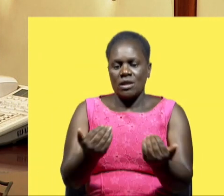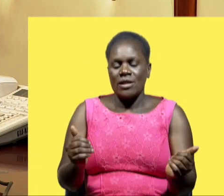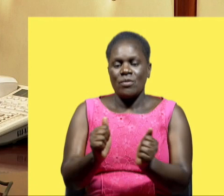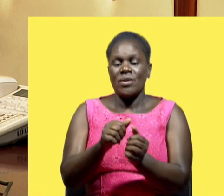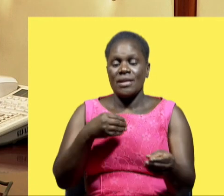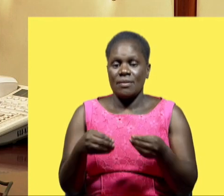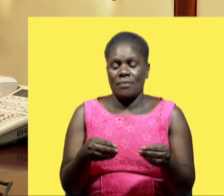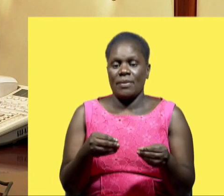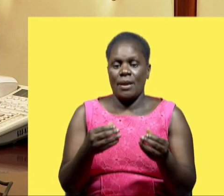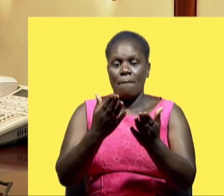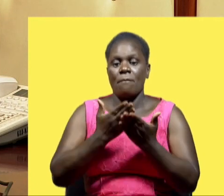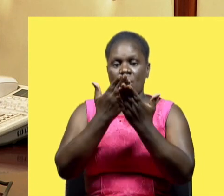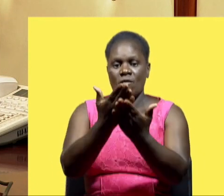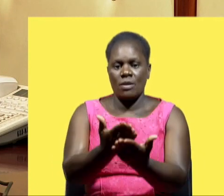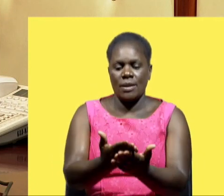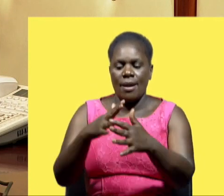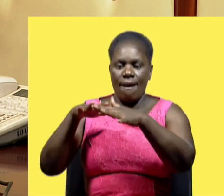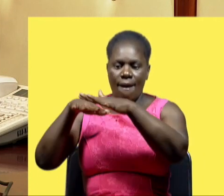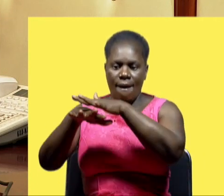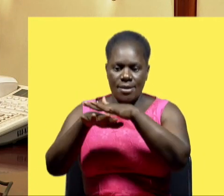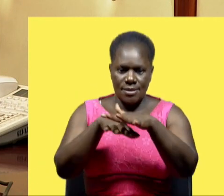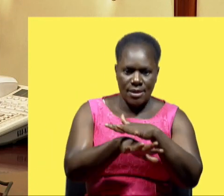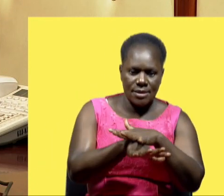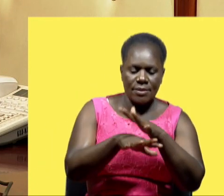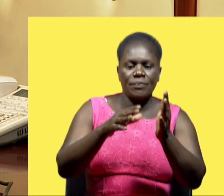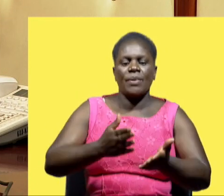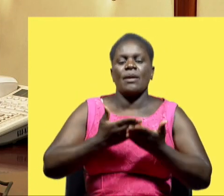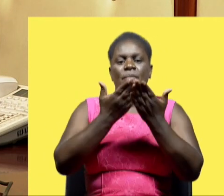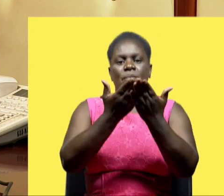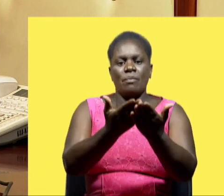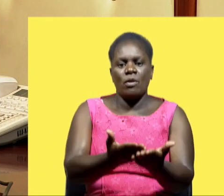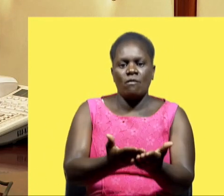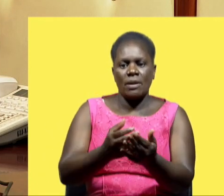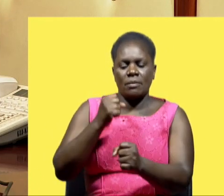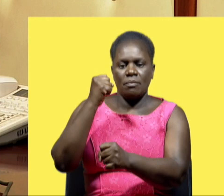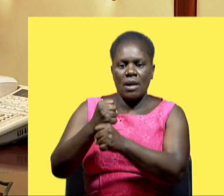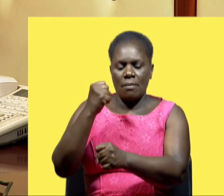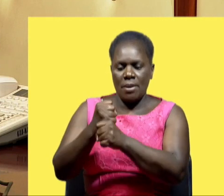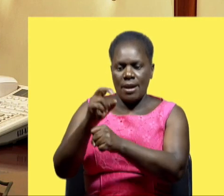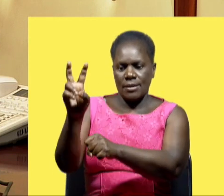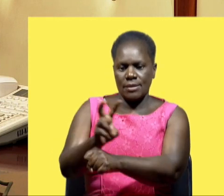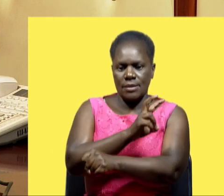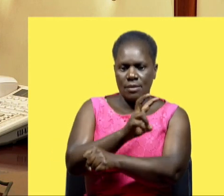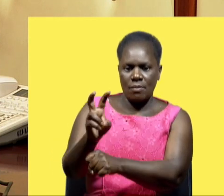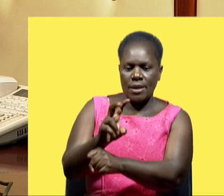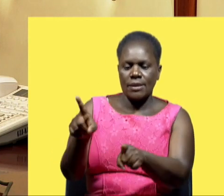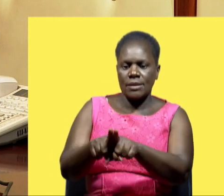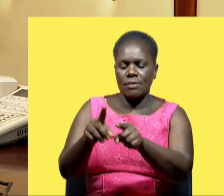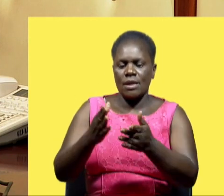disabilities so it provides for access it provides for their functional assessment